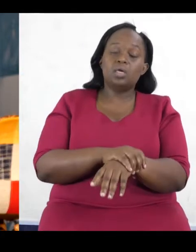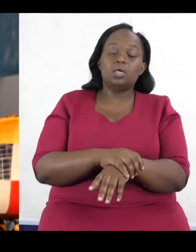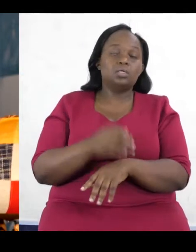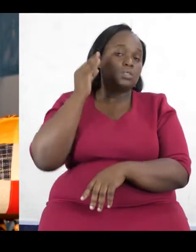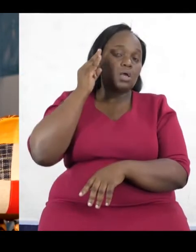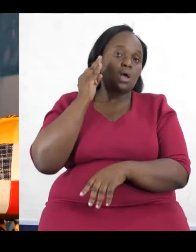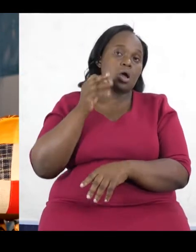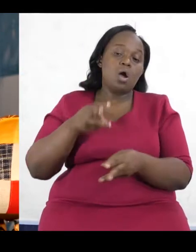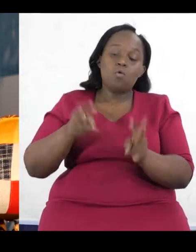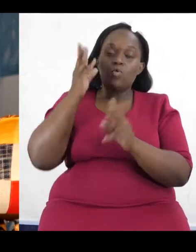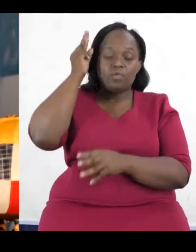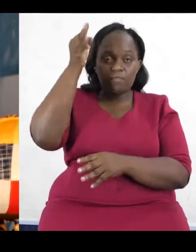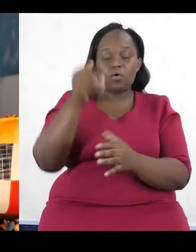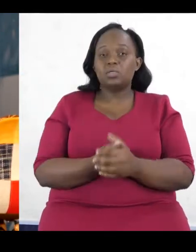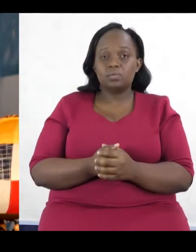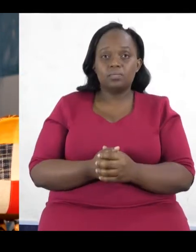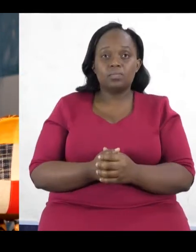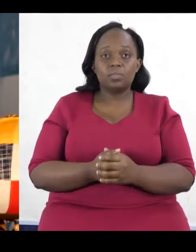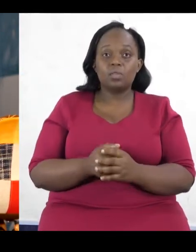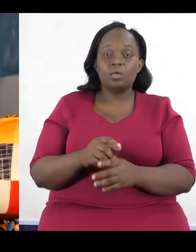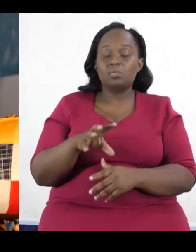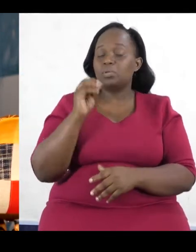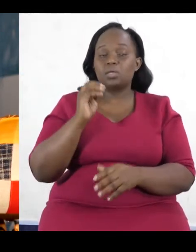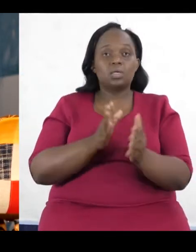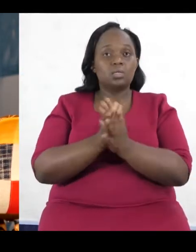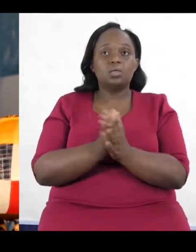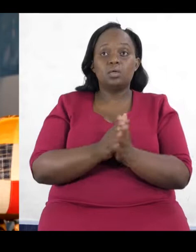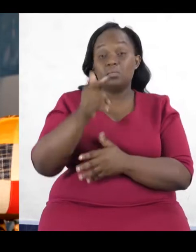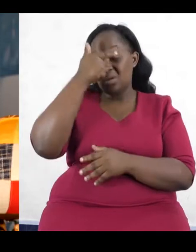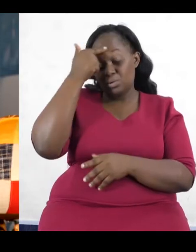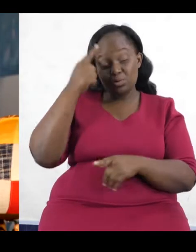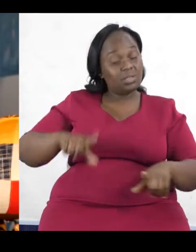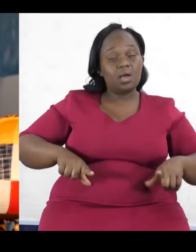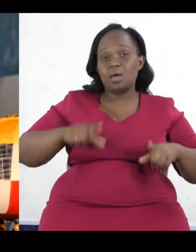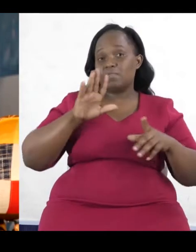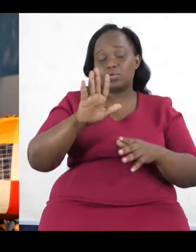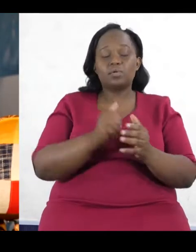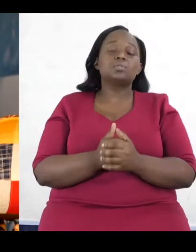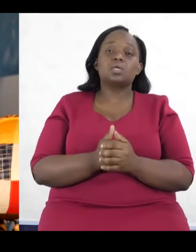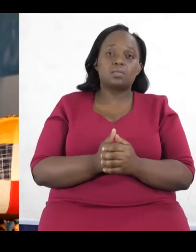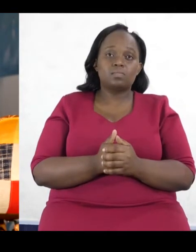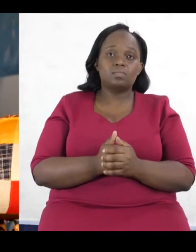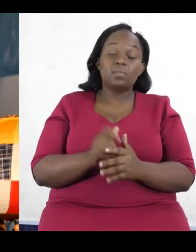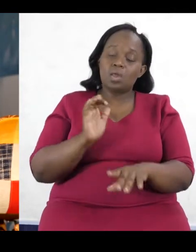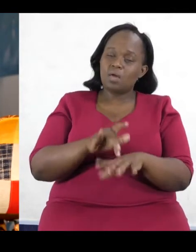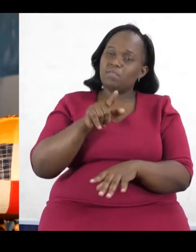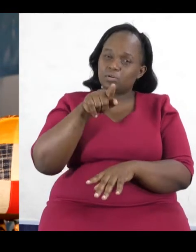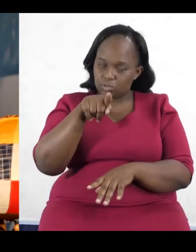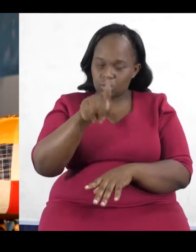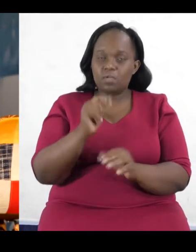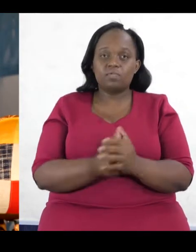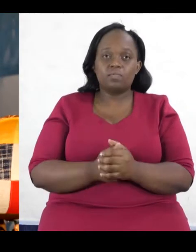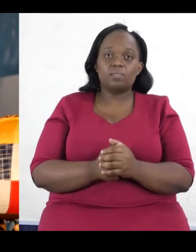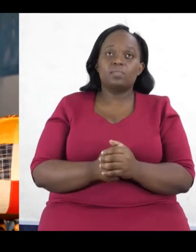you can find a way forward. Literally. If you look for that information, you will find it. Yeah. So, just take interest because this is your